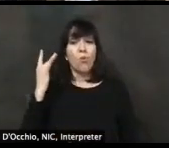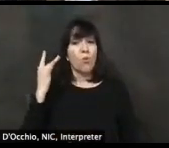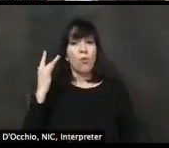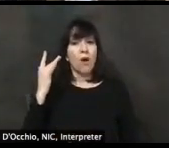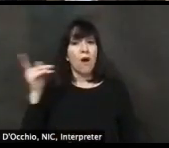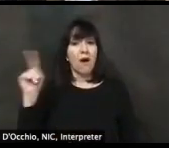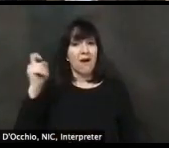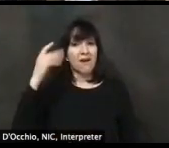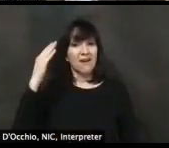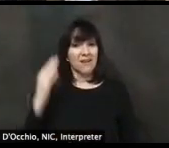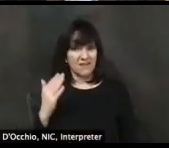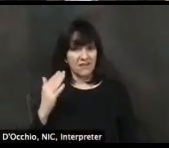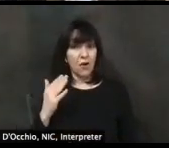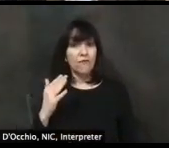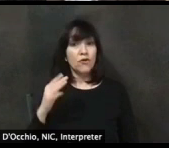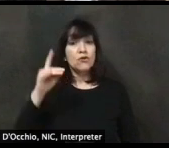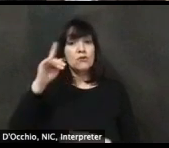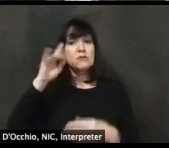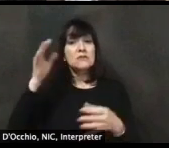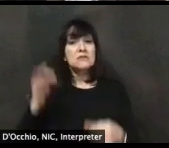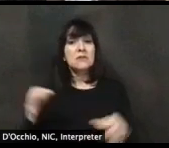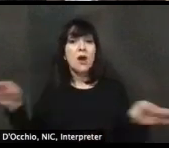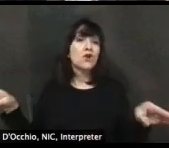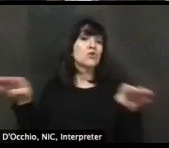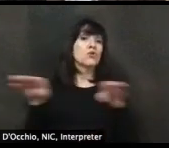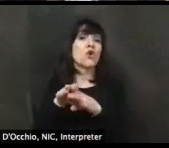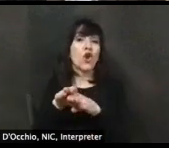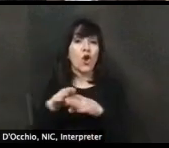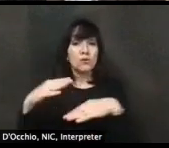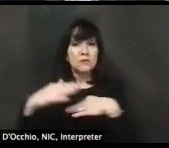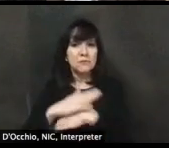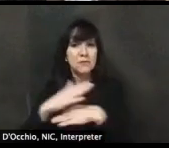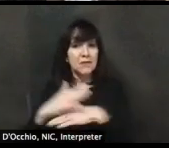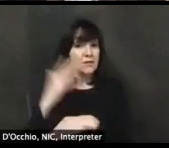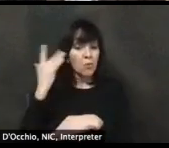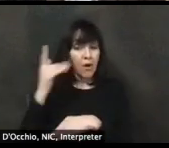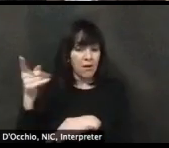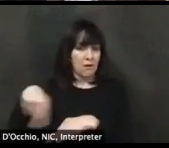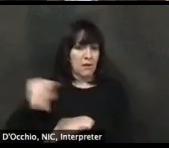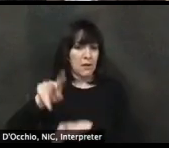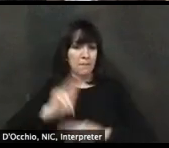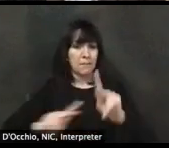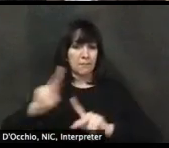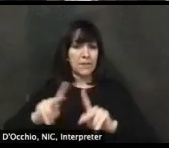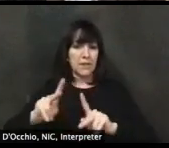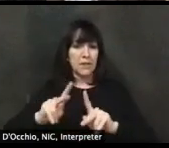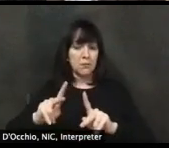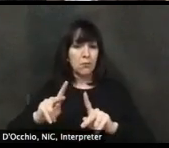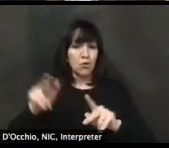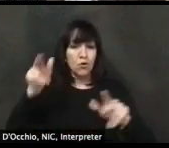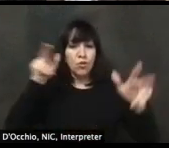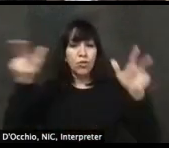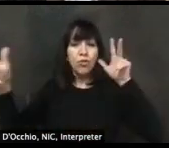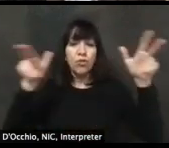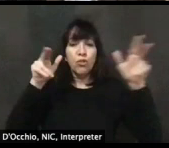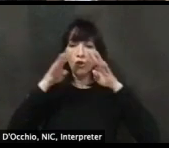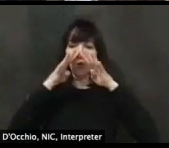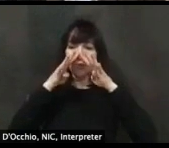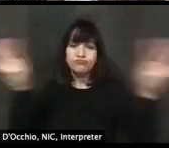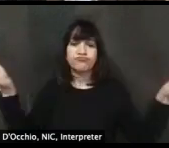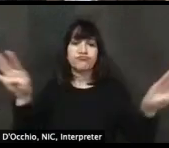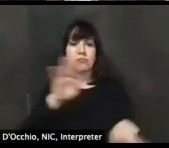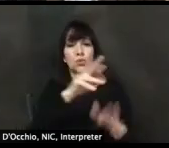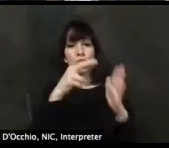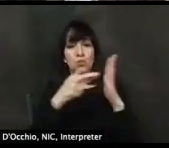crowding upon one another and it just was not safe. And the right decision to protect individuals was put in place. And the final thing I'll say, uh,